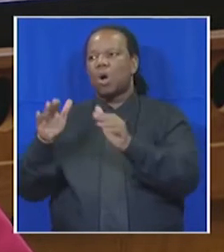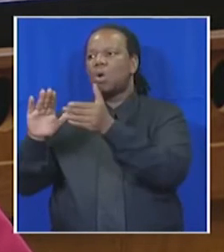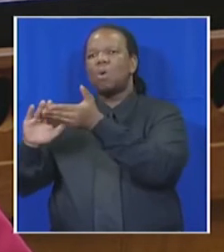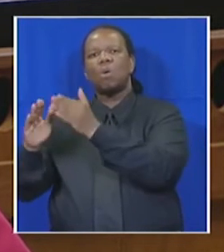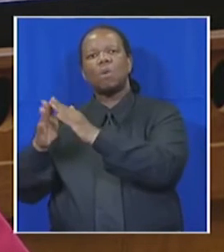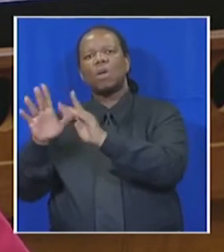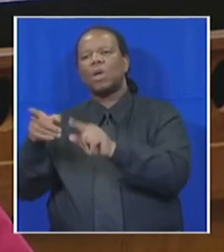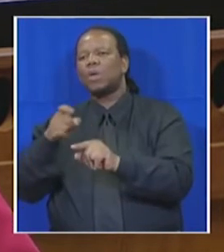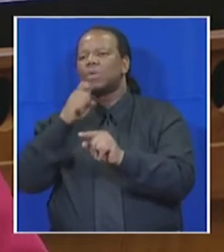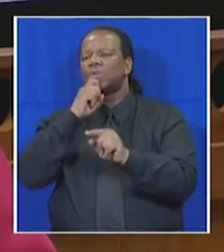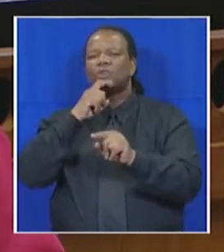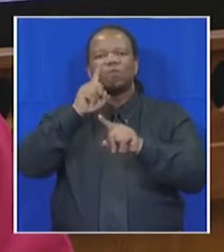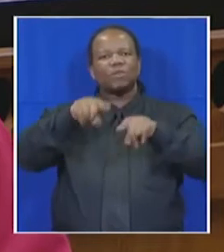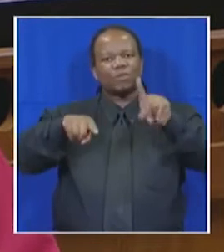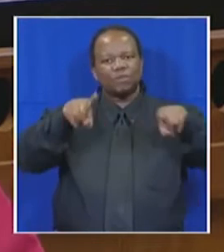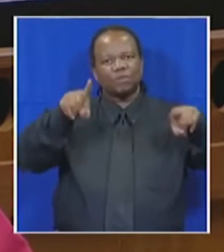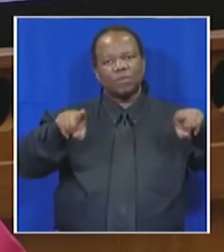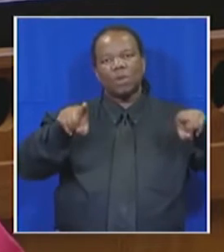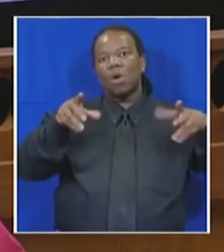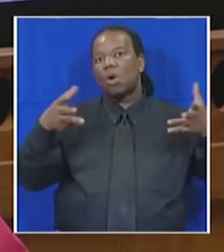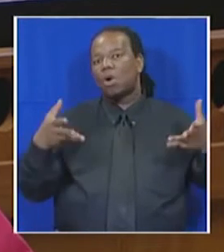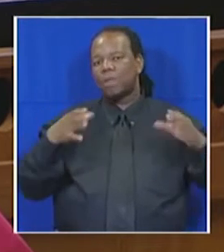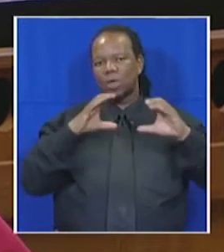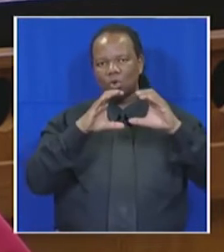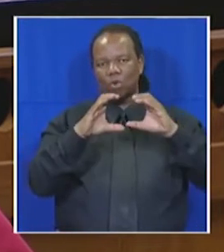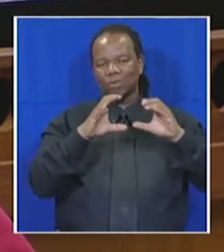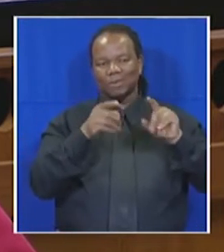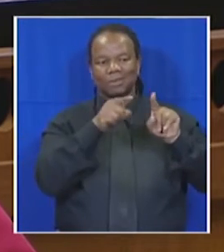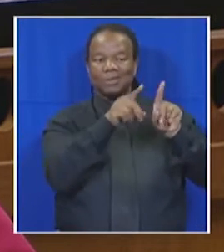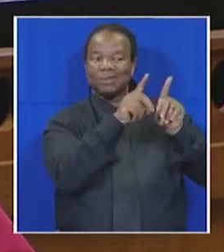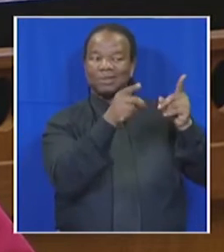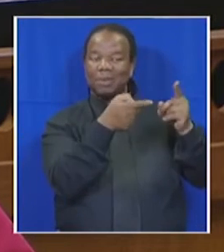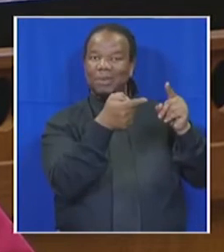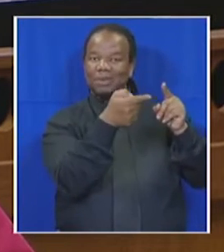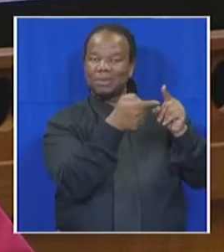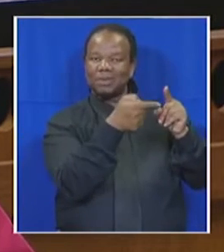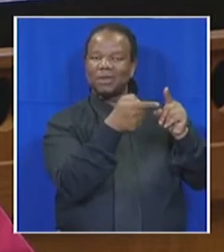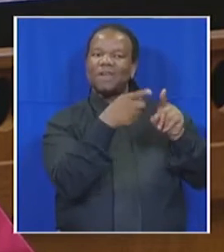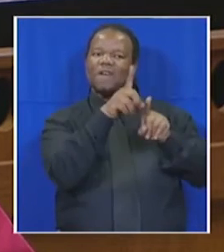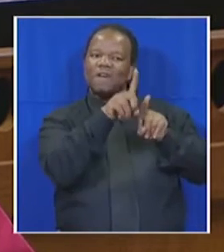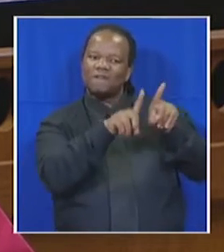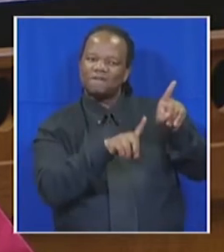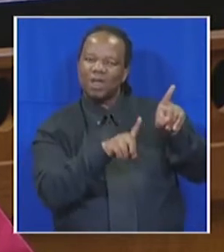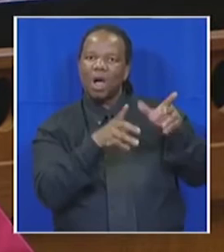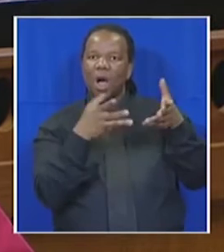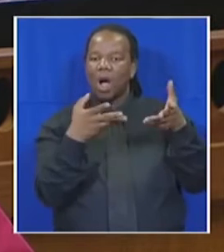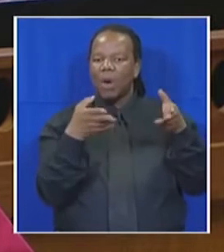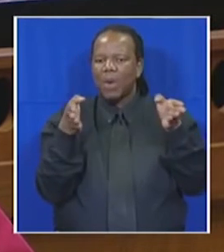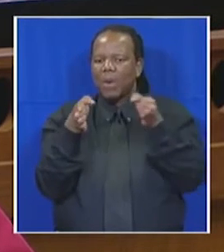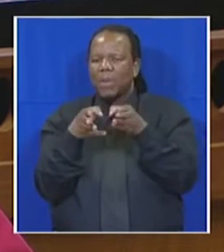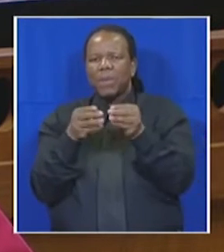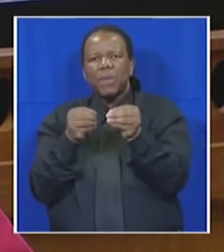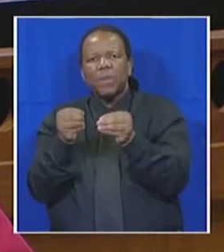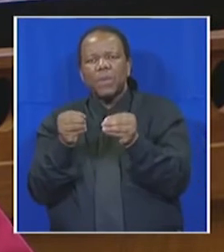and equality in media and communication. The Department is failing to urgently address the issue of monopoly, particularly on premium